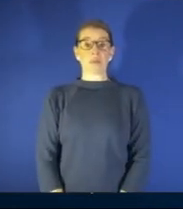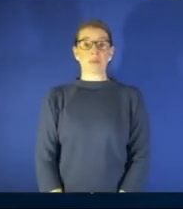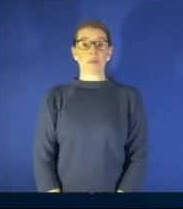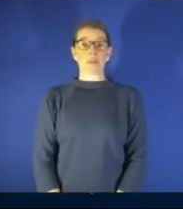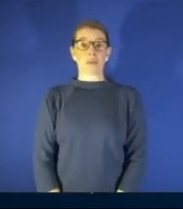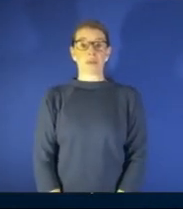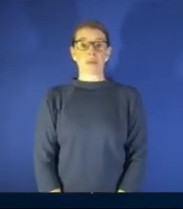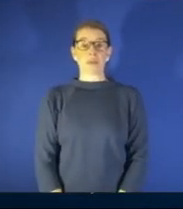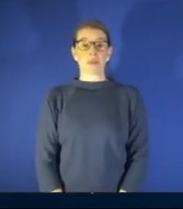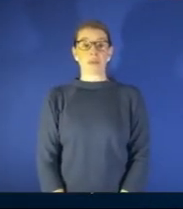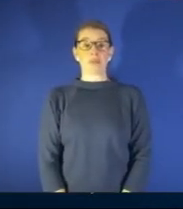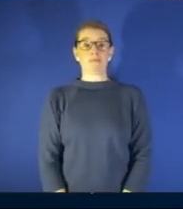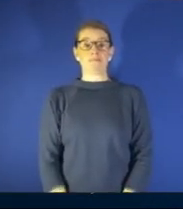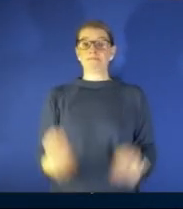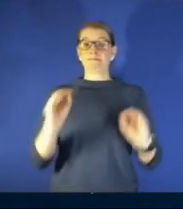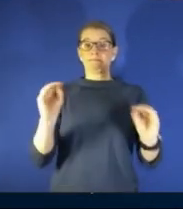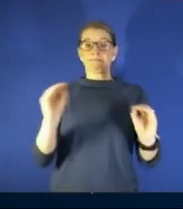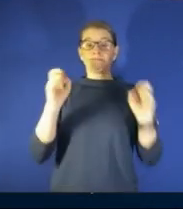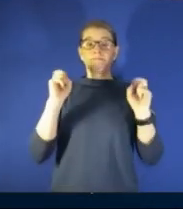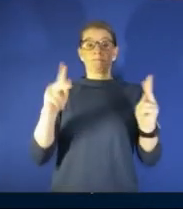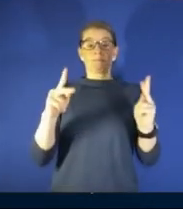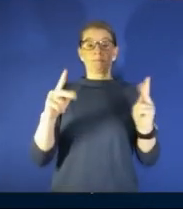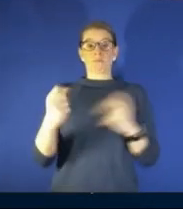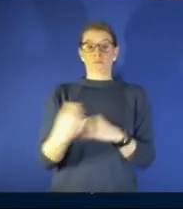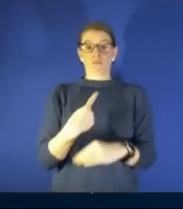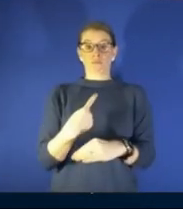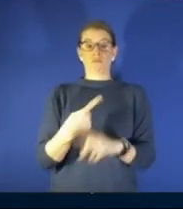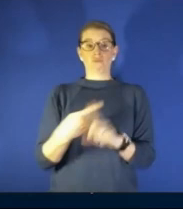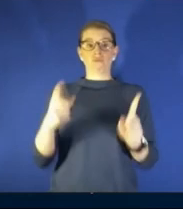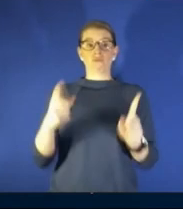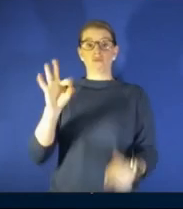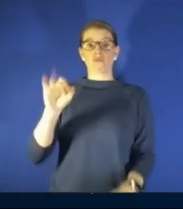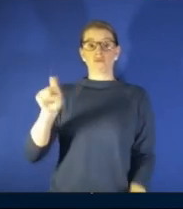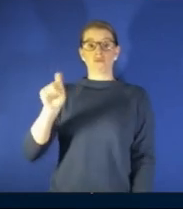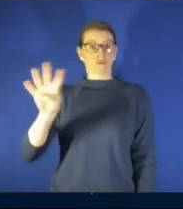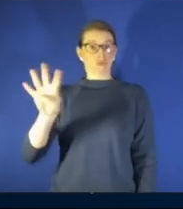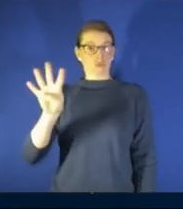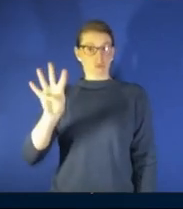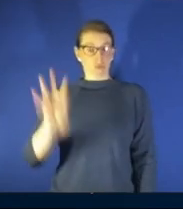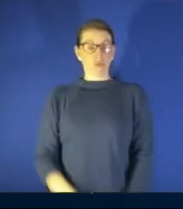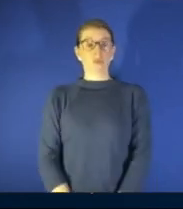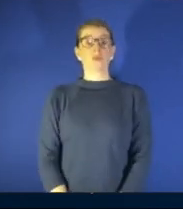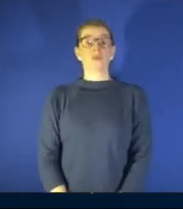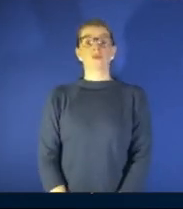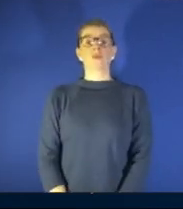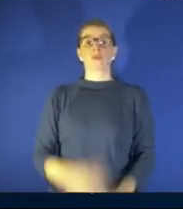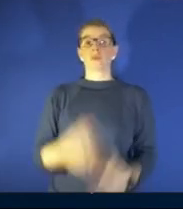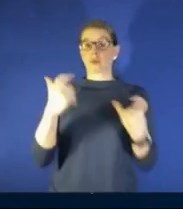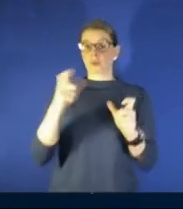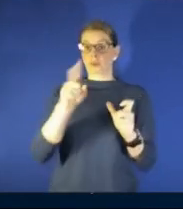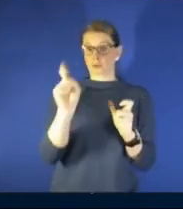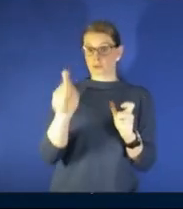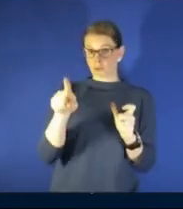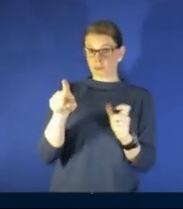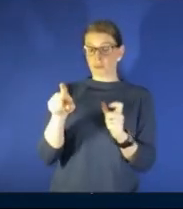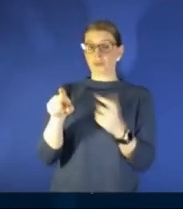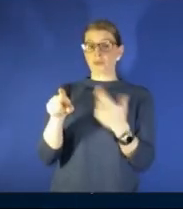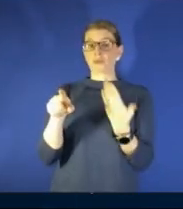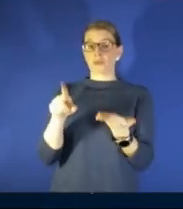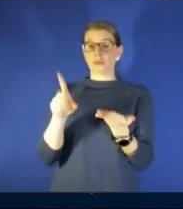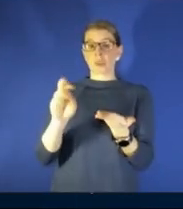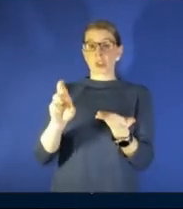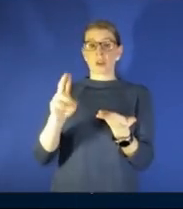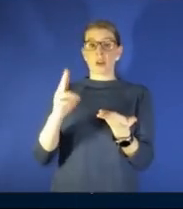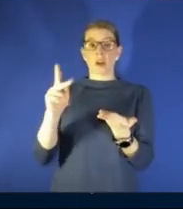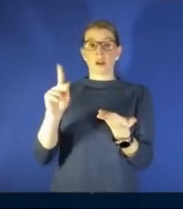okay i have got one here this is from fox 4 um quick question uh dr hawkinson and i want to bring in dr